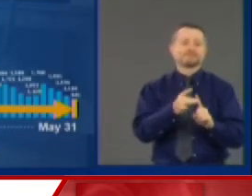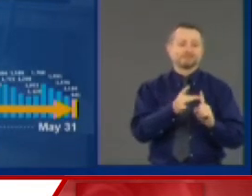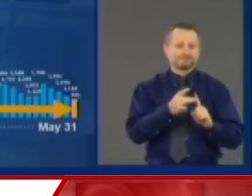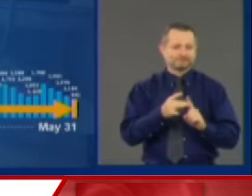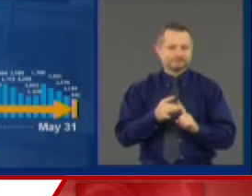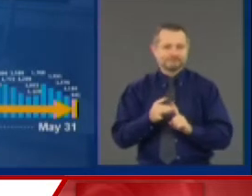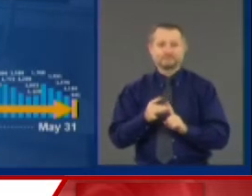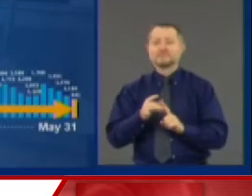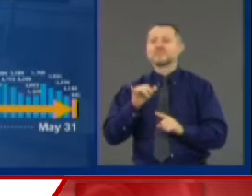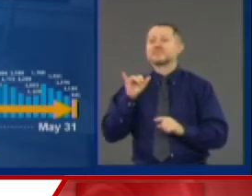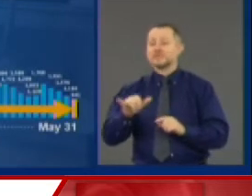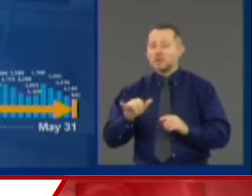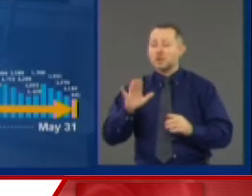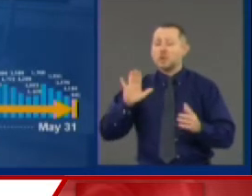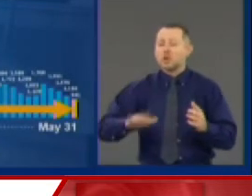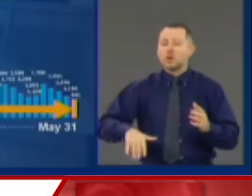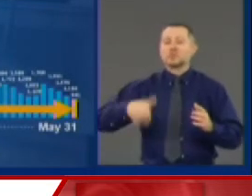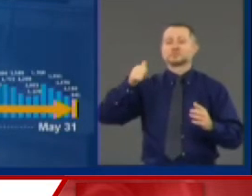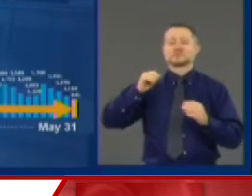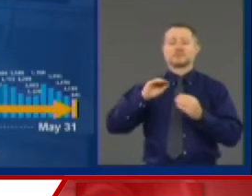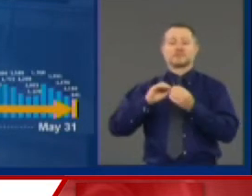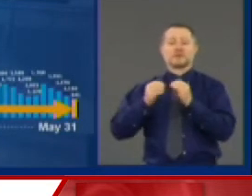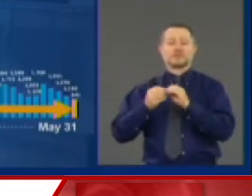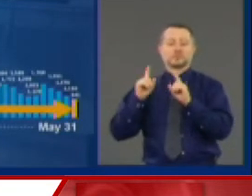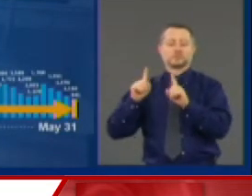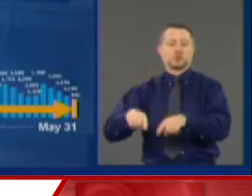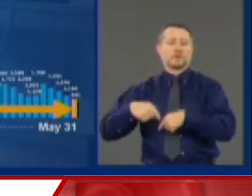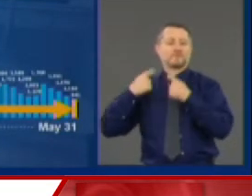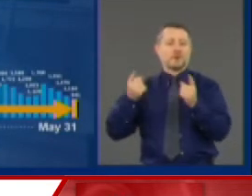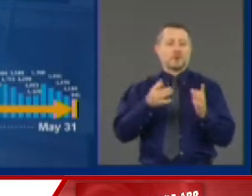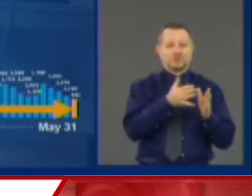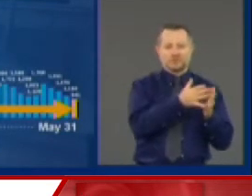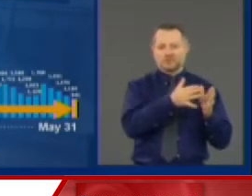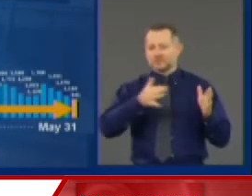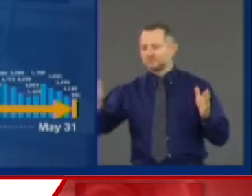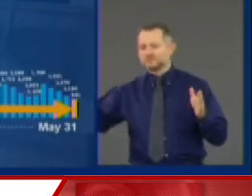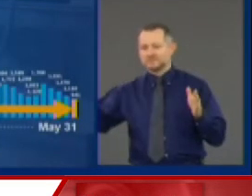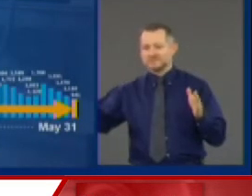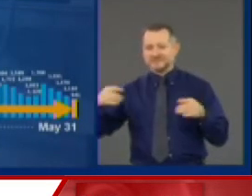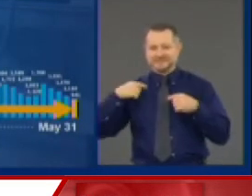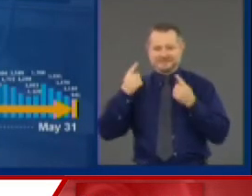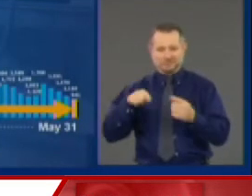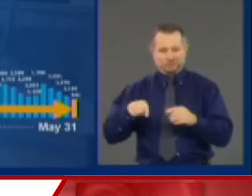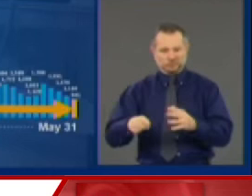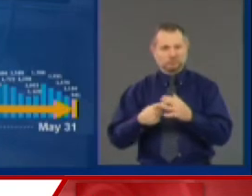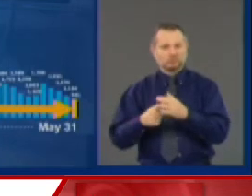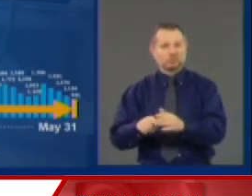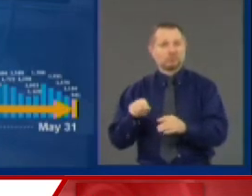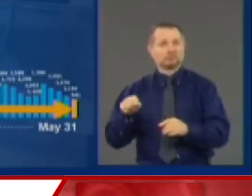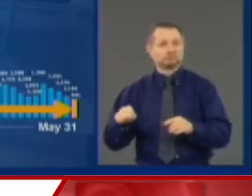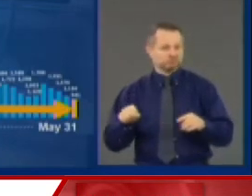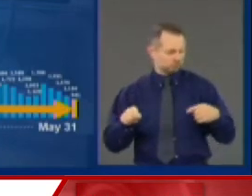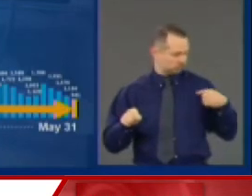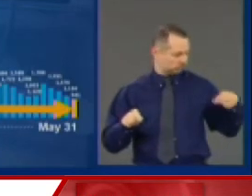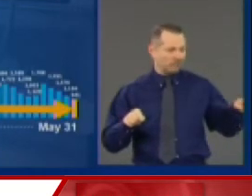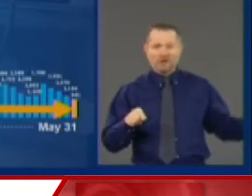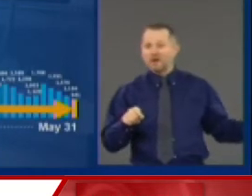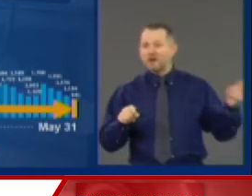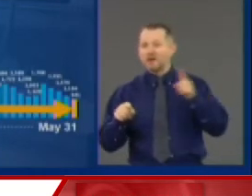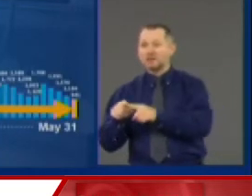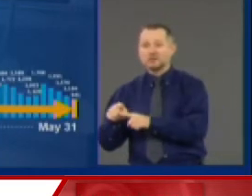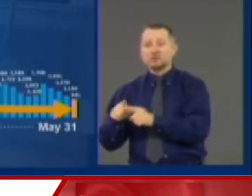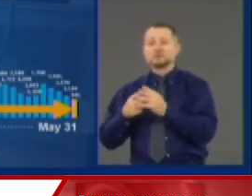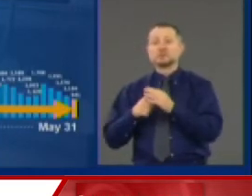lowest number we have had since this began. And when it began, we were only